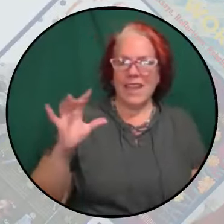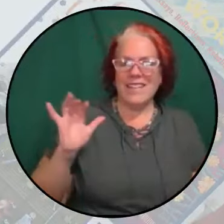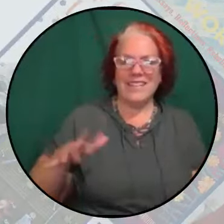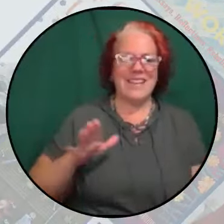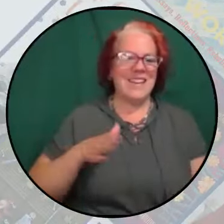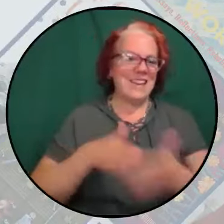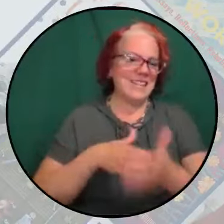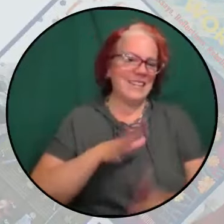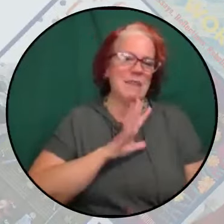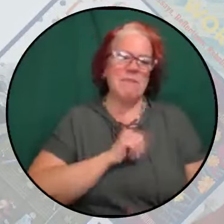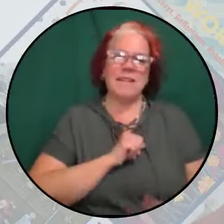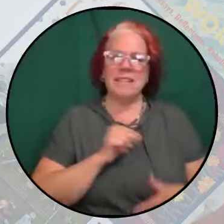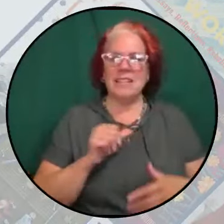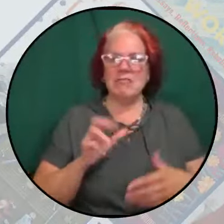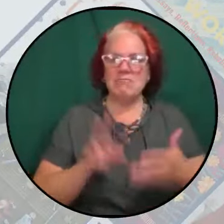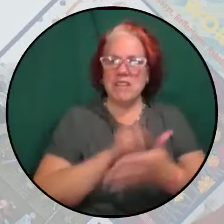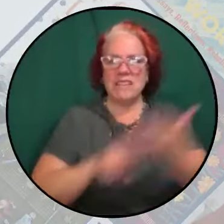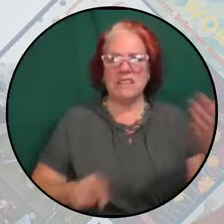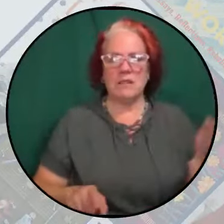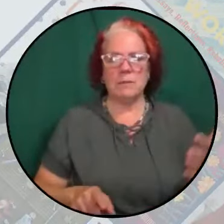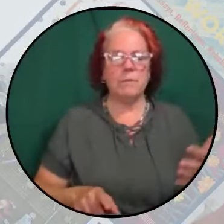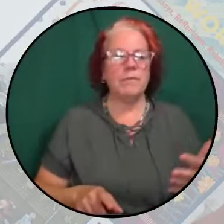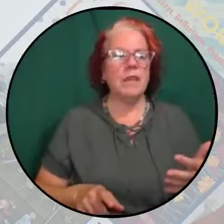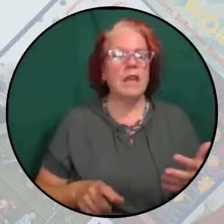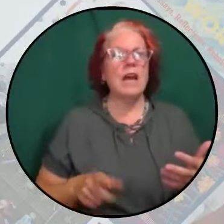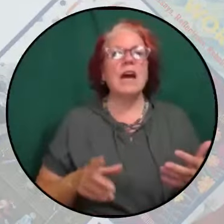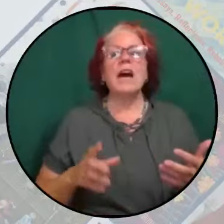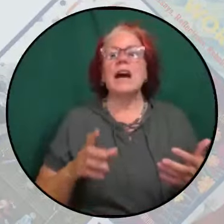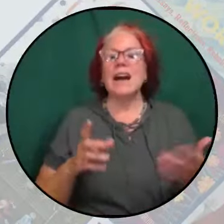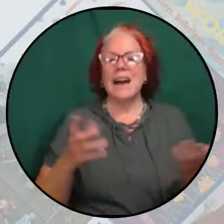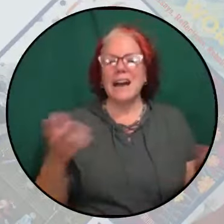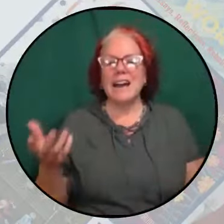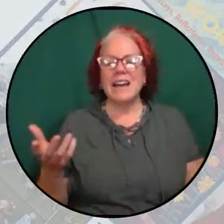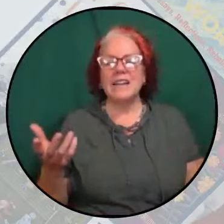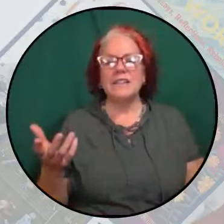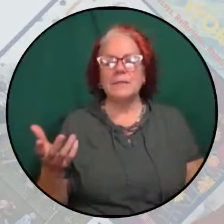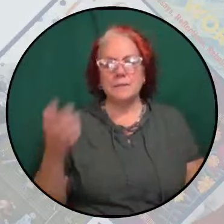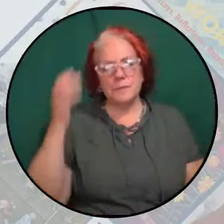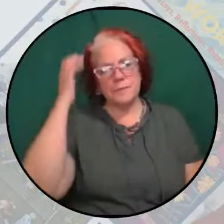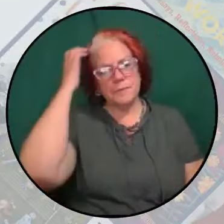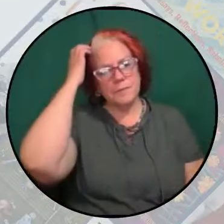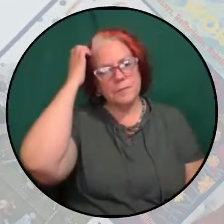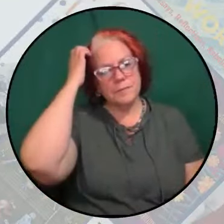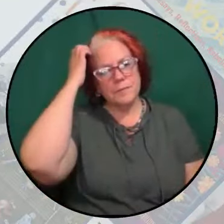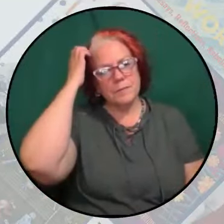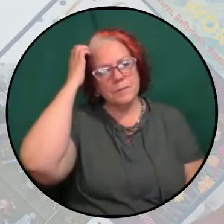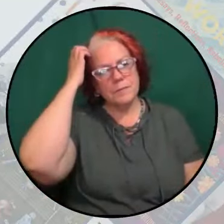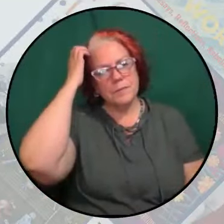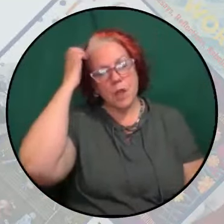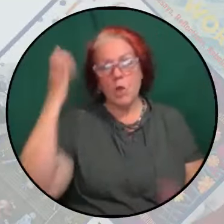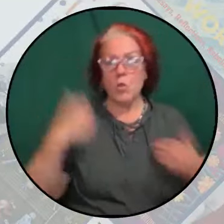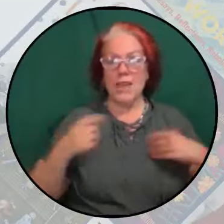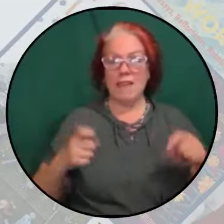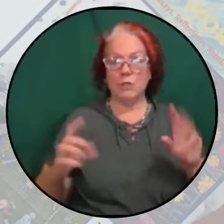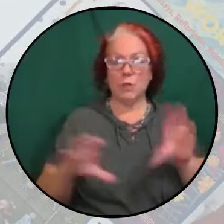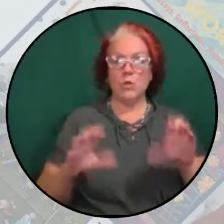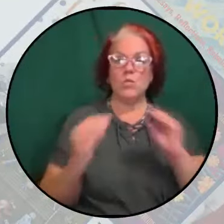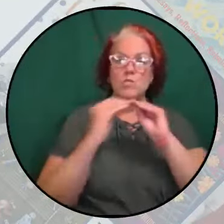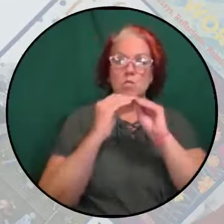-Palestinian racism. It's, you know, so I think we also have to do more work around